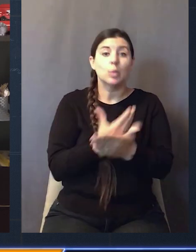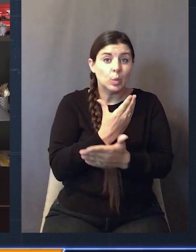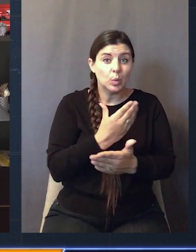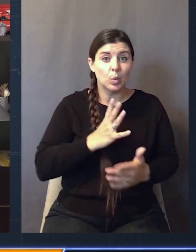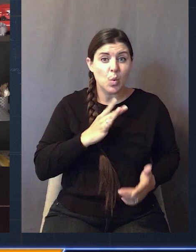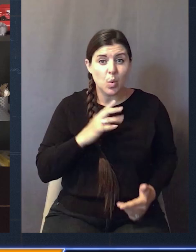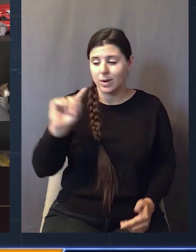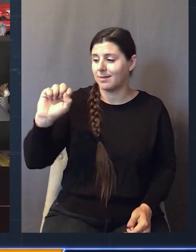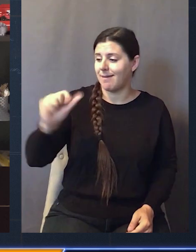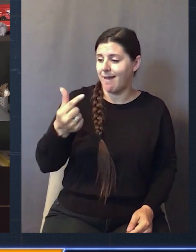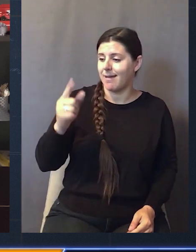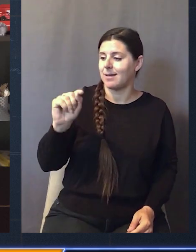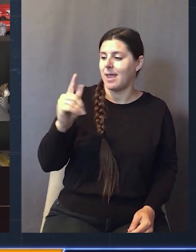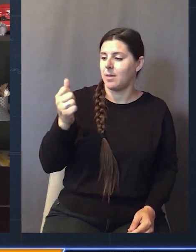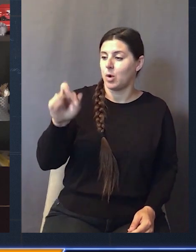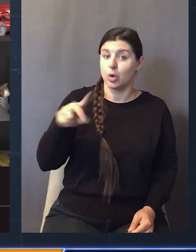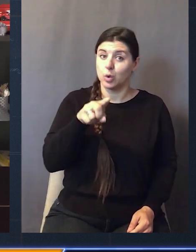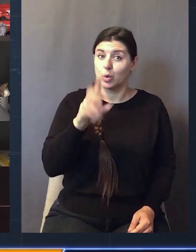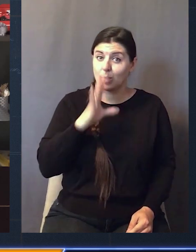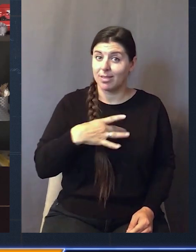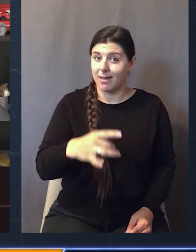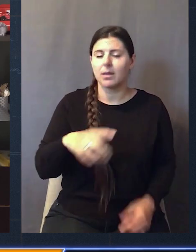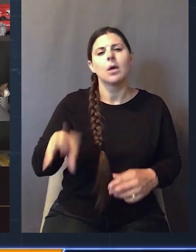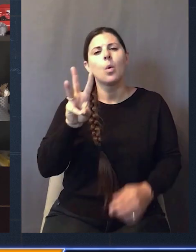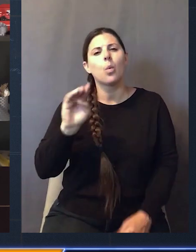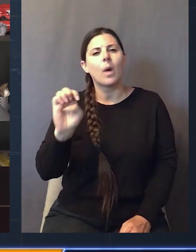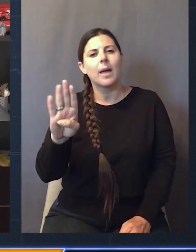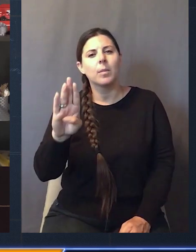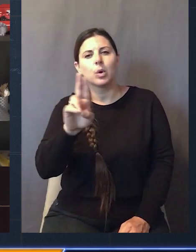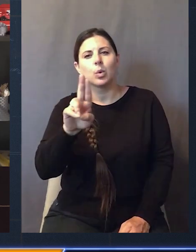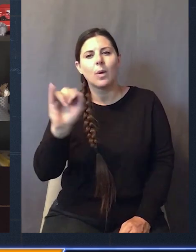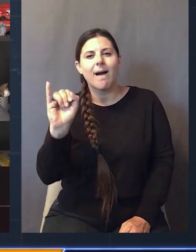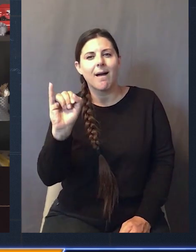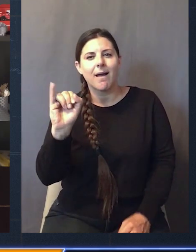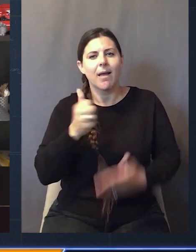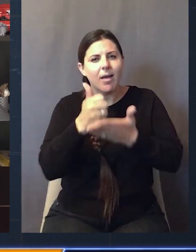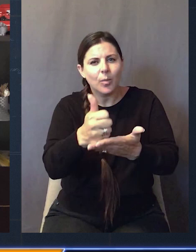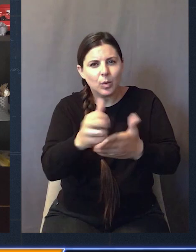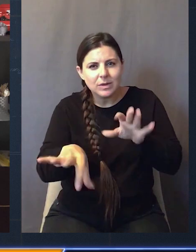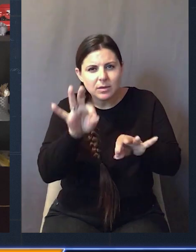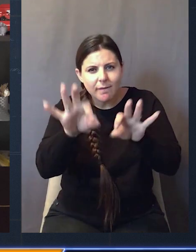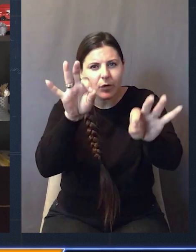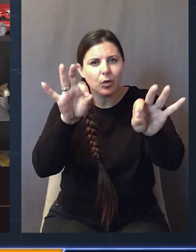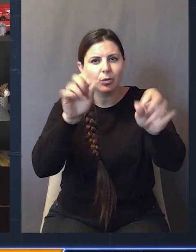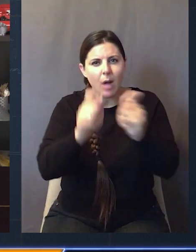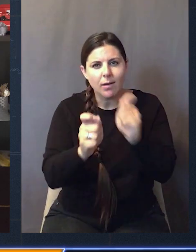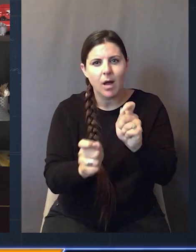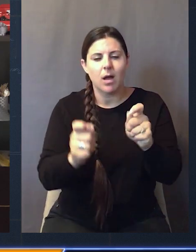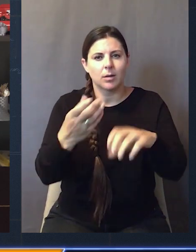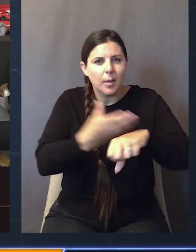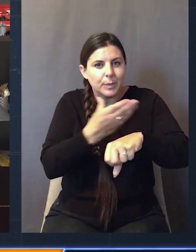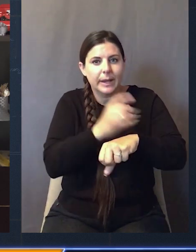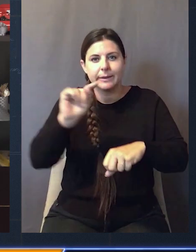all kinds of other tracking. Tag Tamer is this really cool new solution that I think you're going to really like. What it is, it's a web UI.